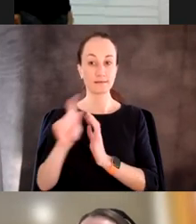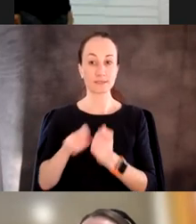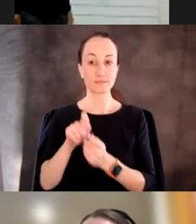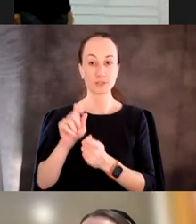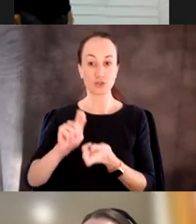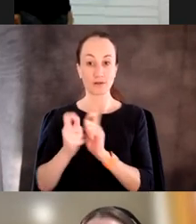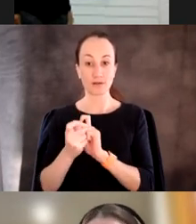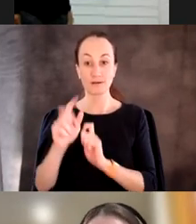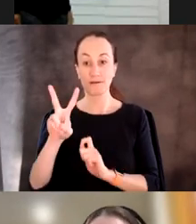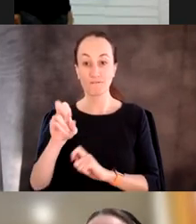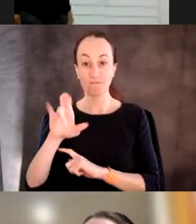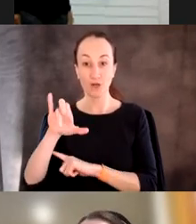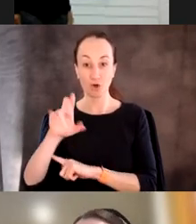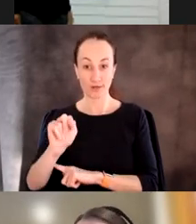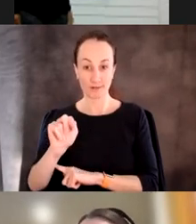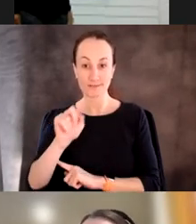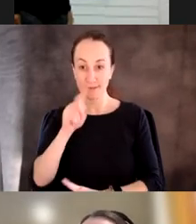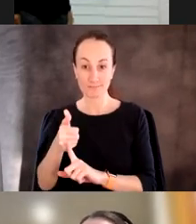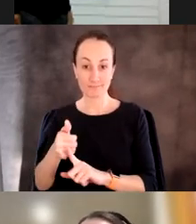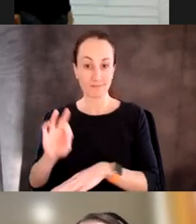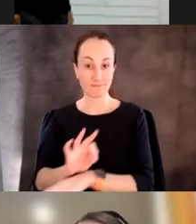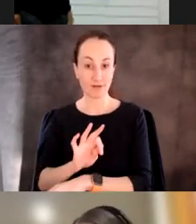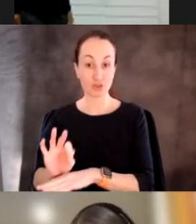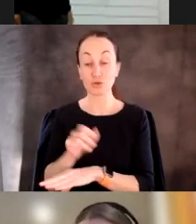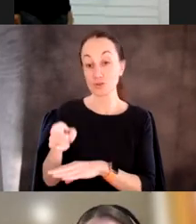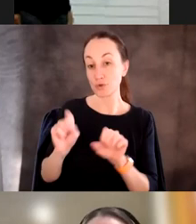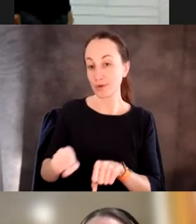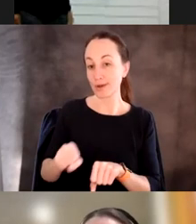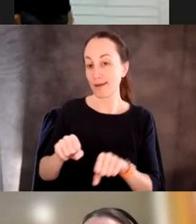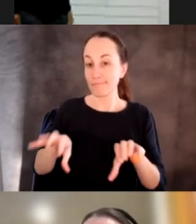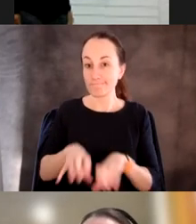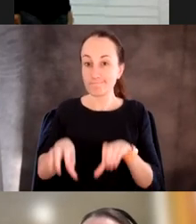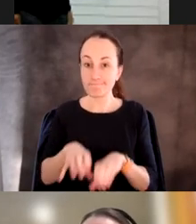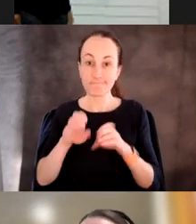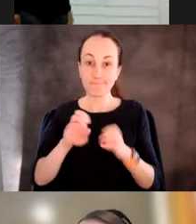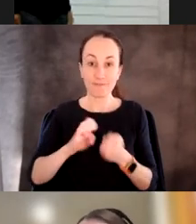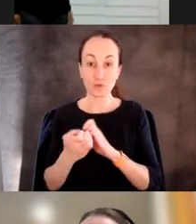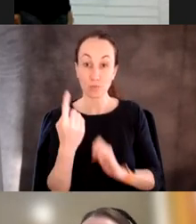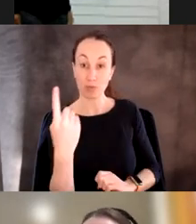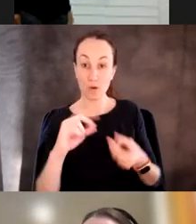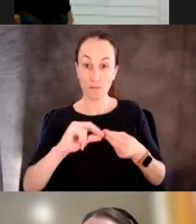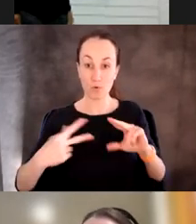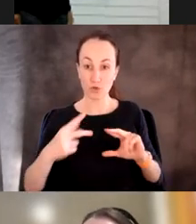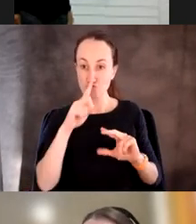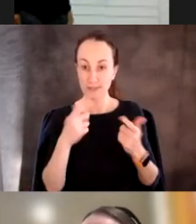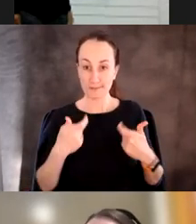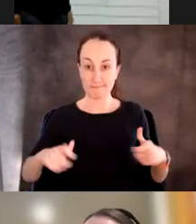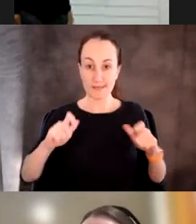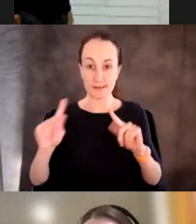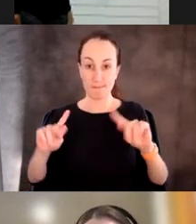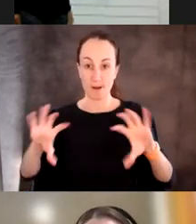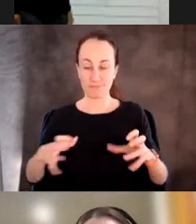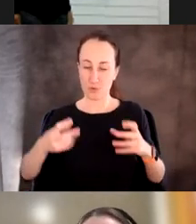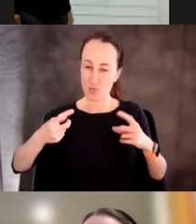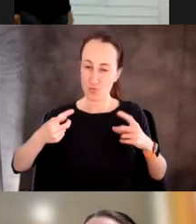And so you can conduct evolution concerning a single protein in really big populations really